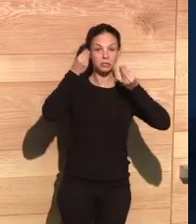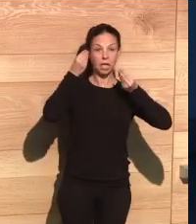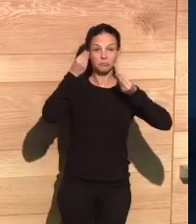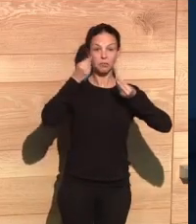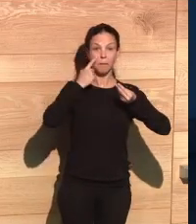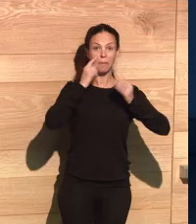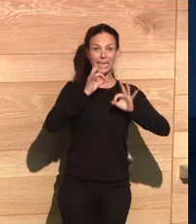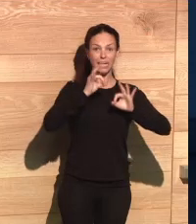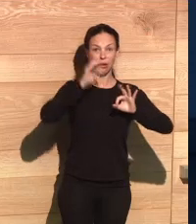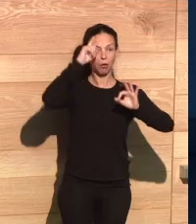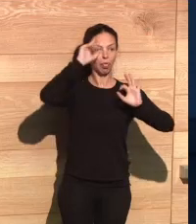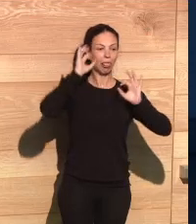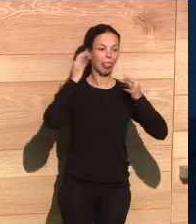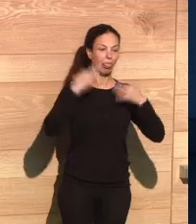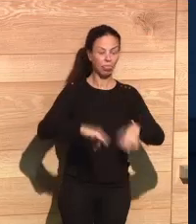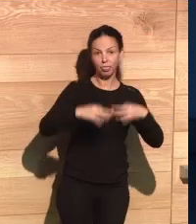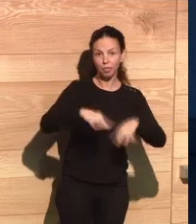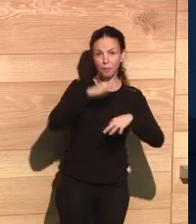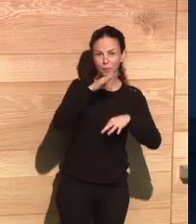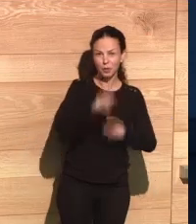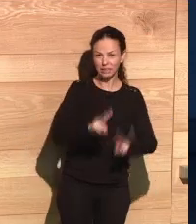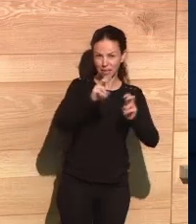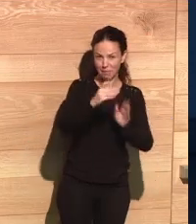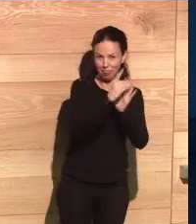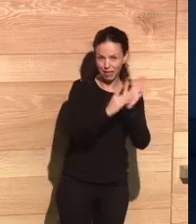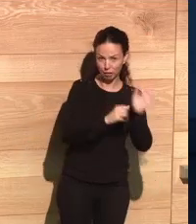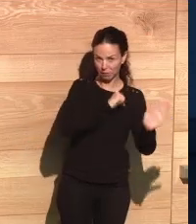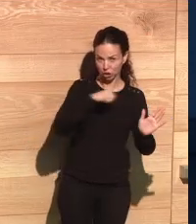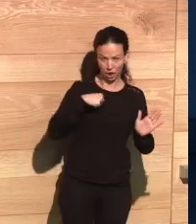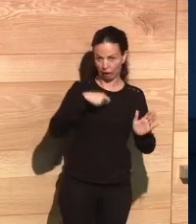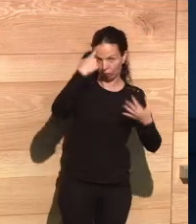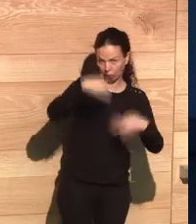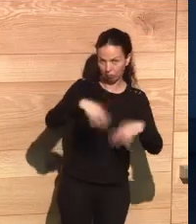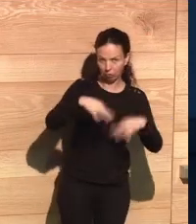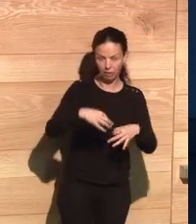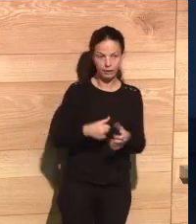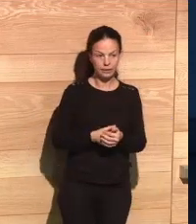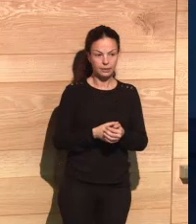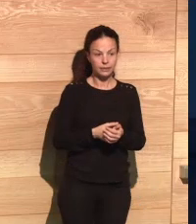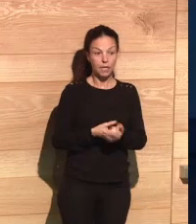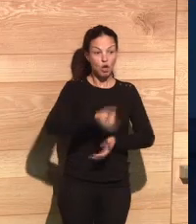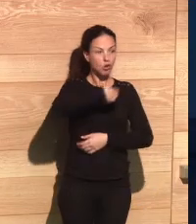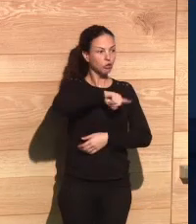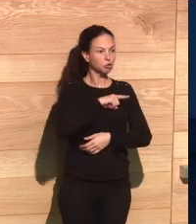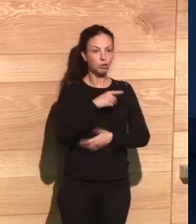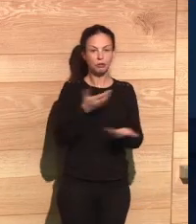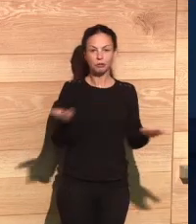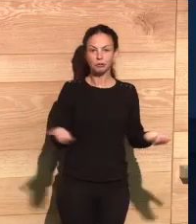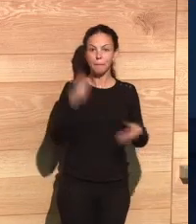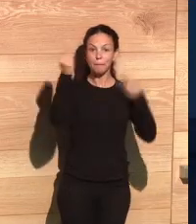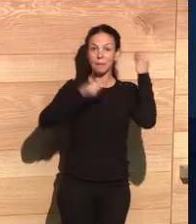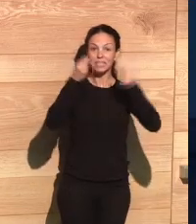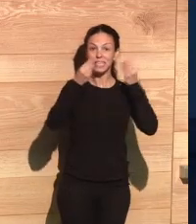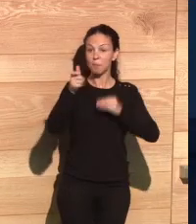is a very low perception of the risk when it comes to the acquisition and the processing of their